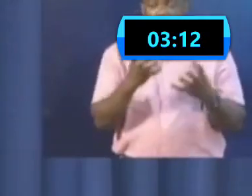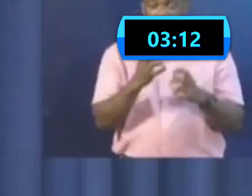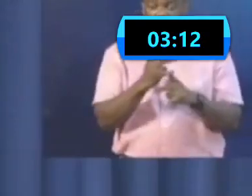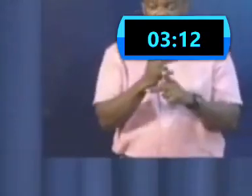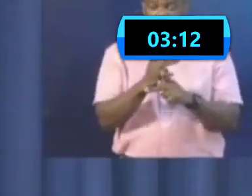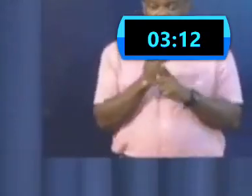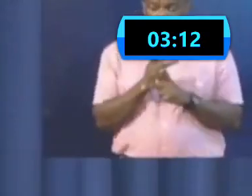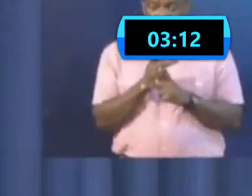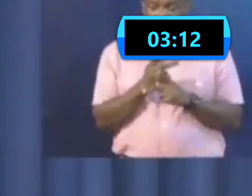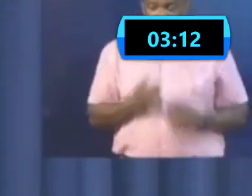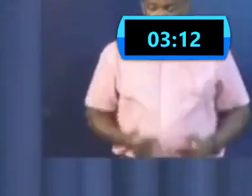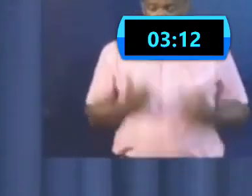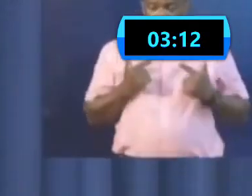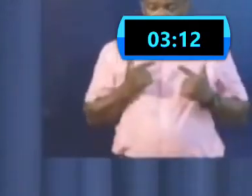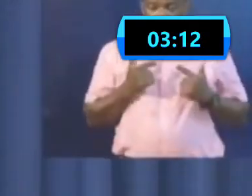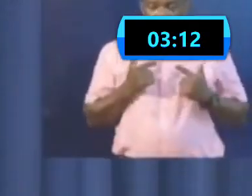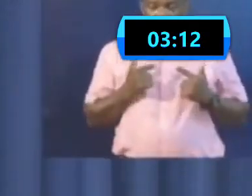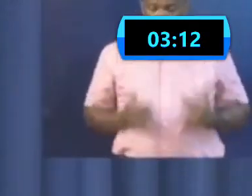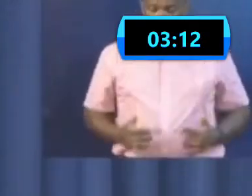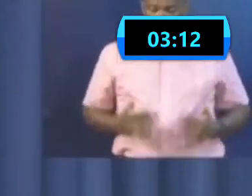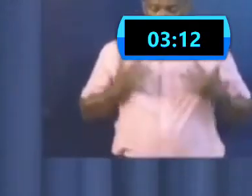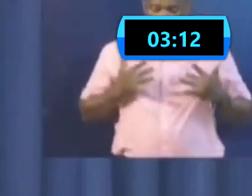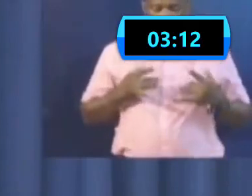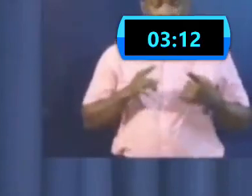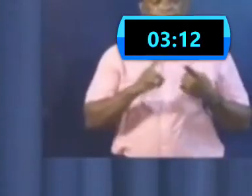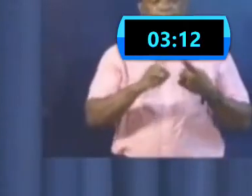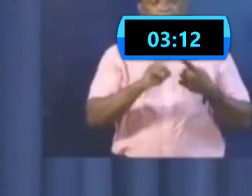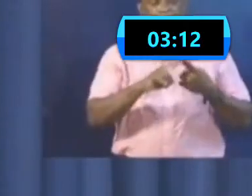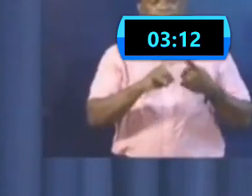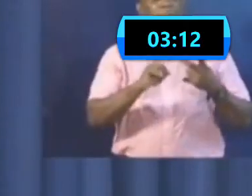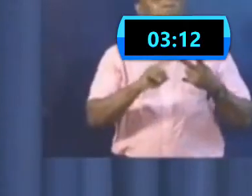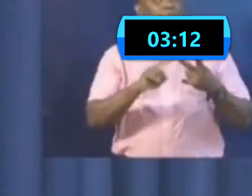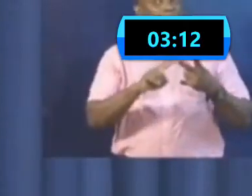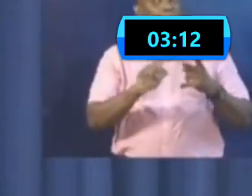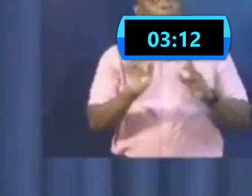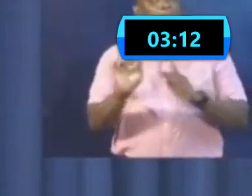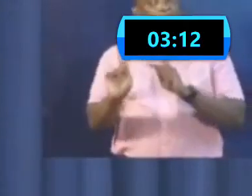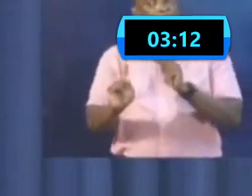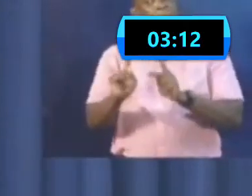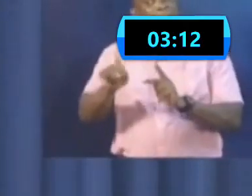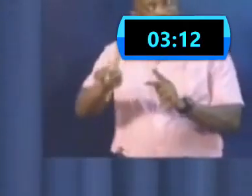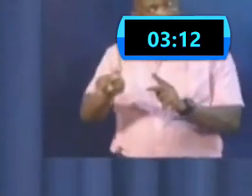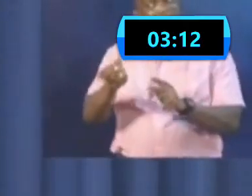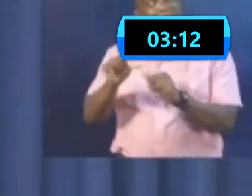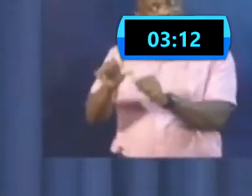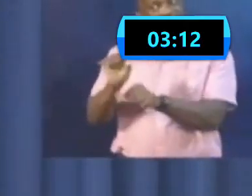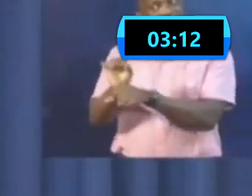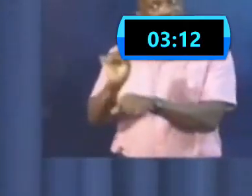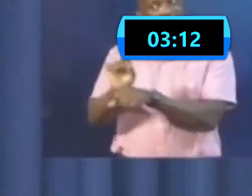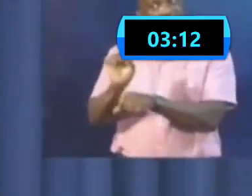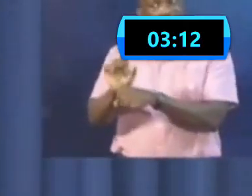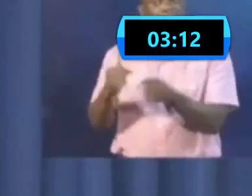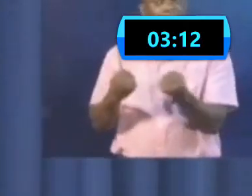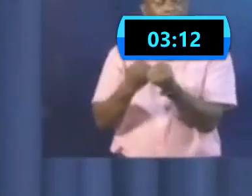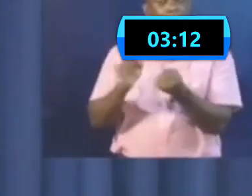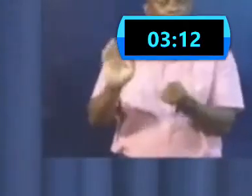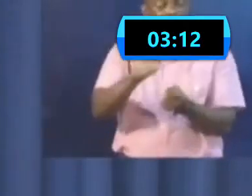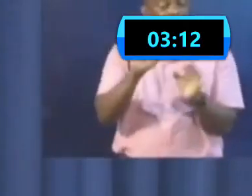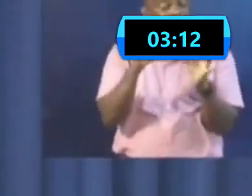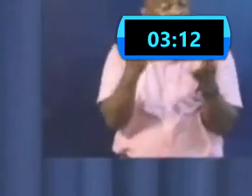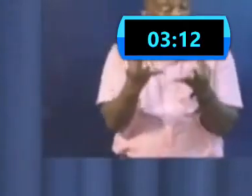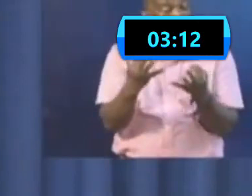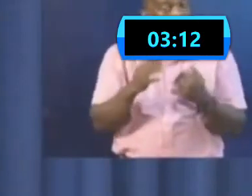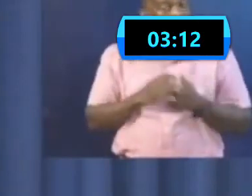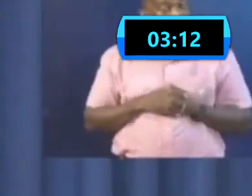things that we are doing with respect to responding to the virus. But in parallel with a managed component of